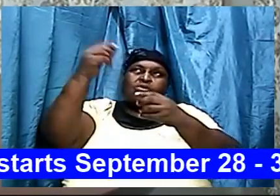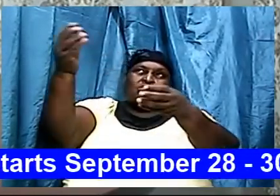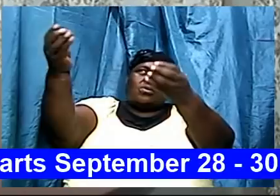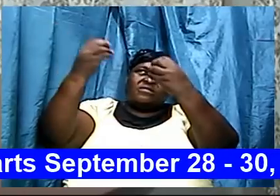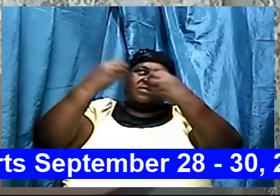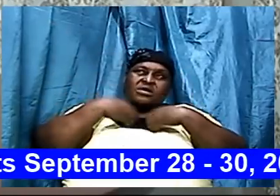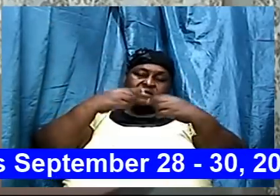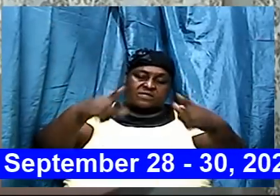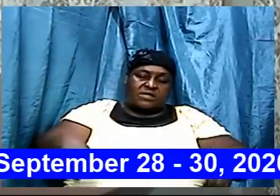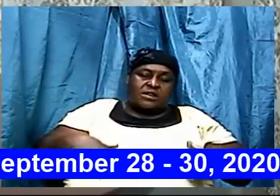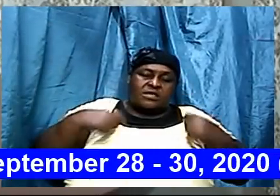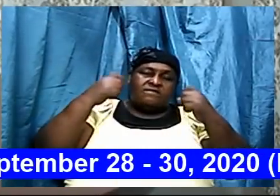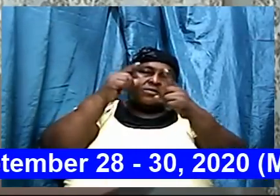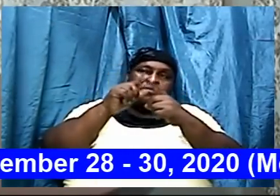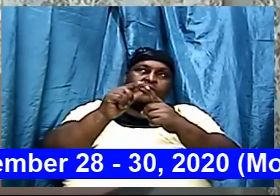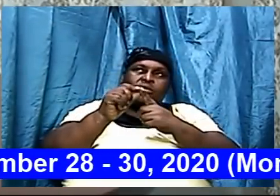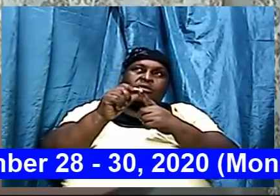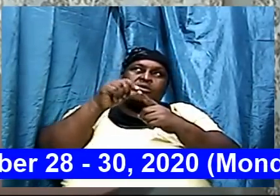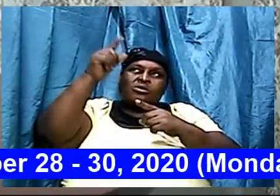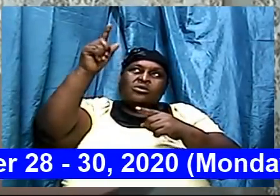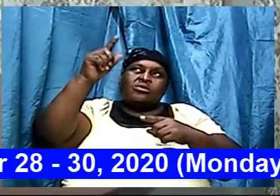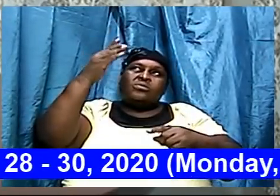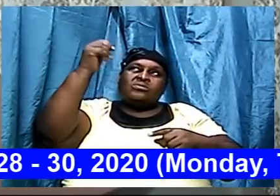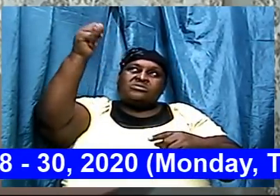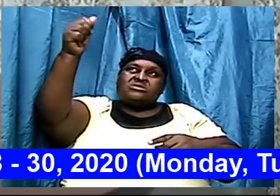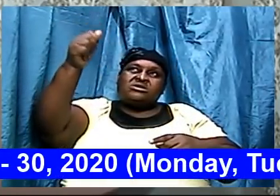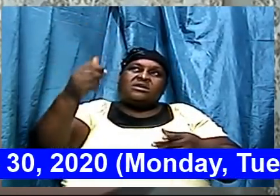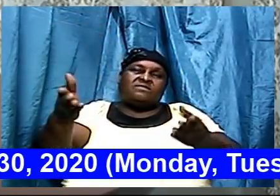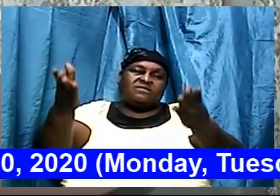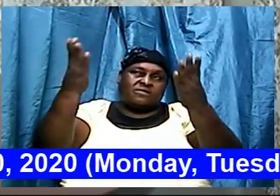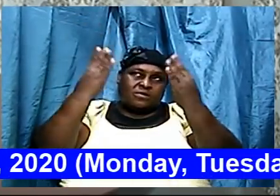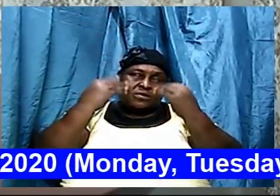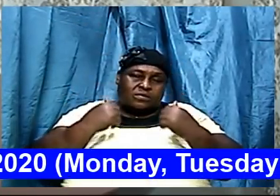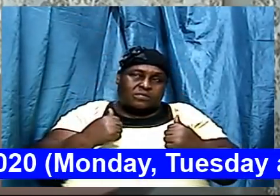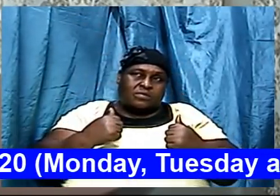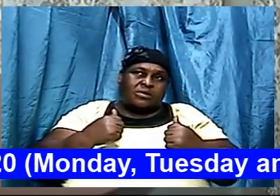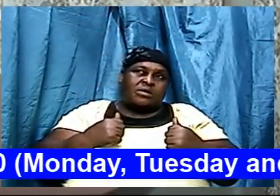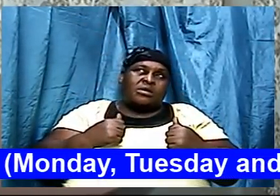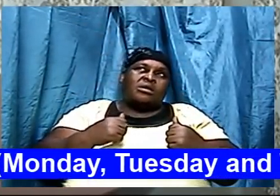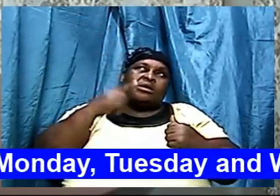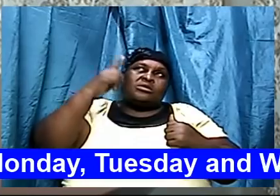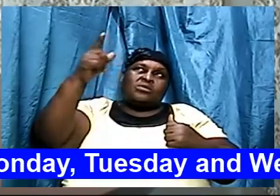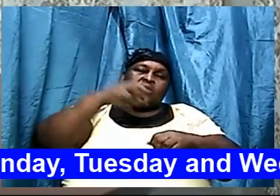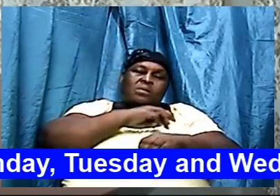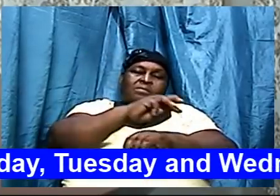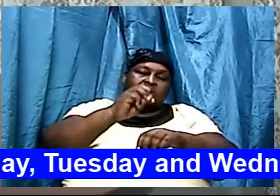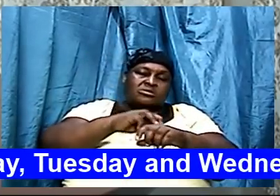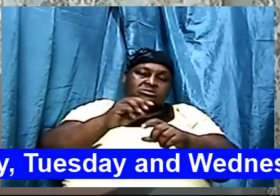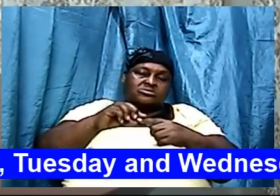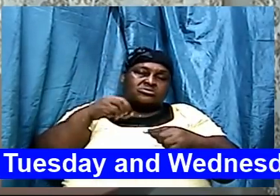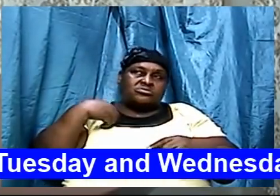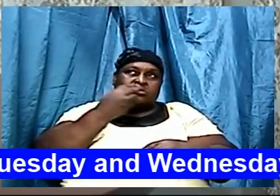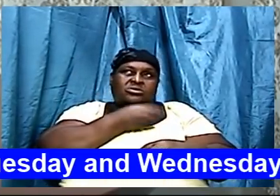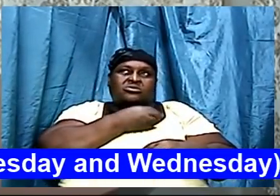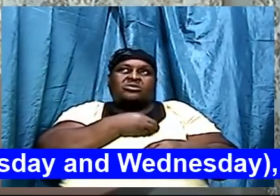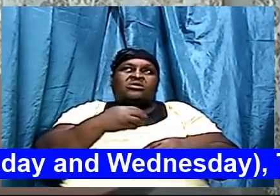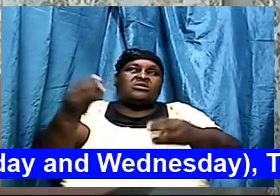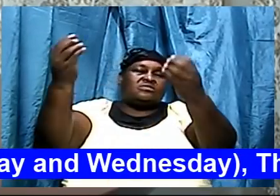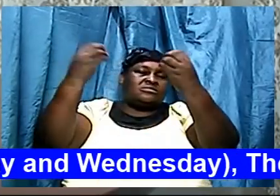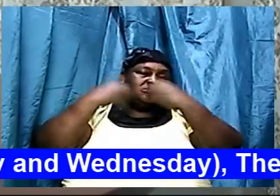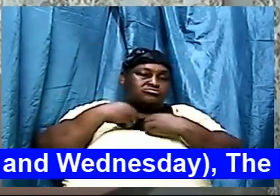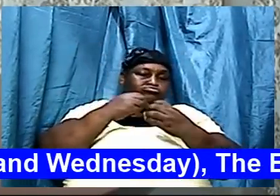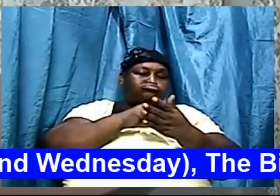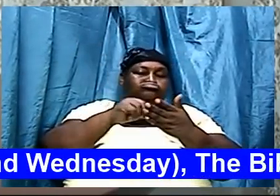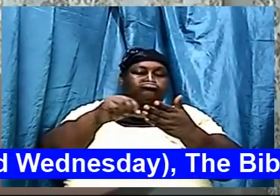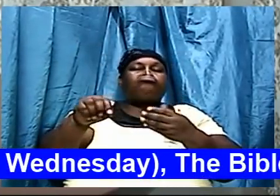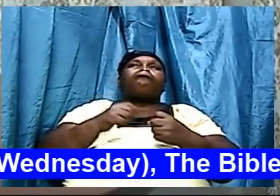us the living word because you yourself came on the scene and you minister to us you have given to us the written word